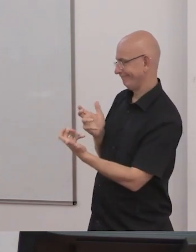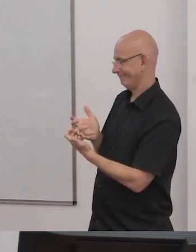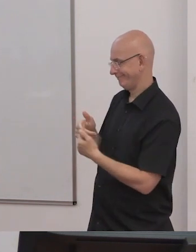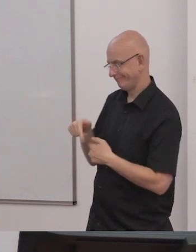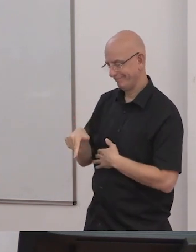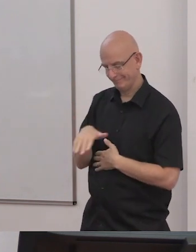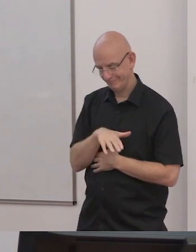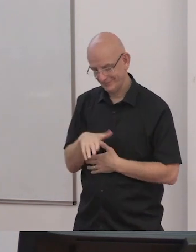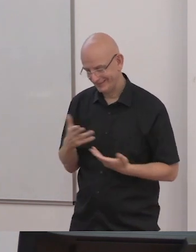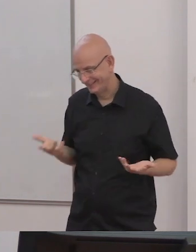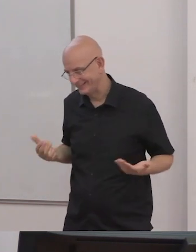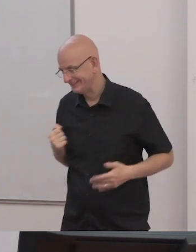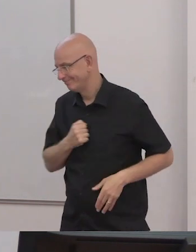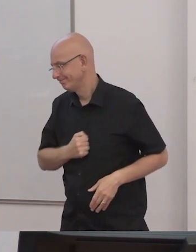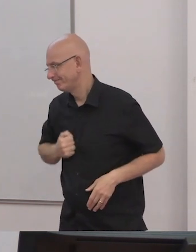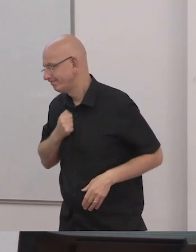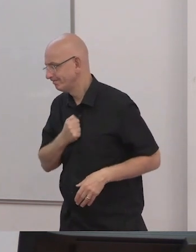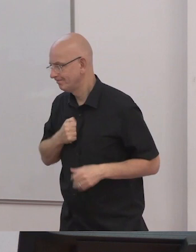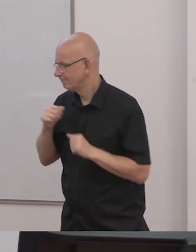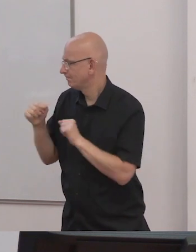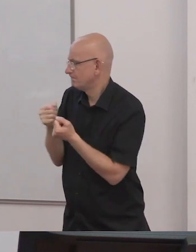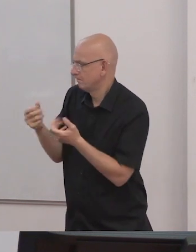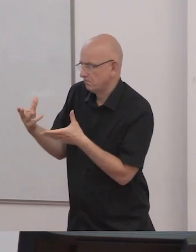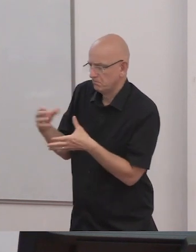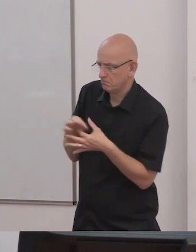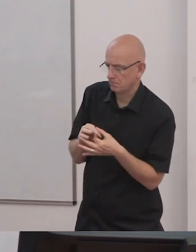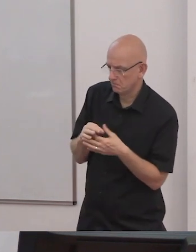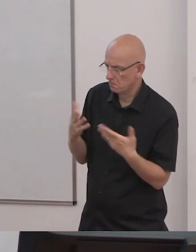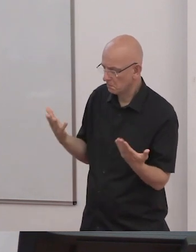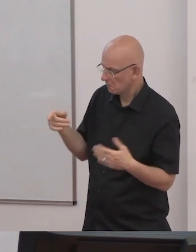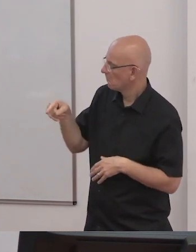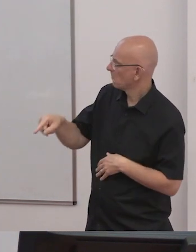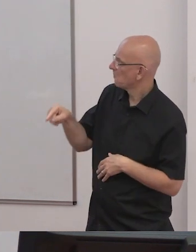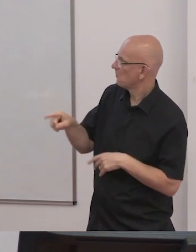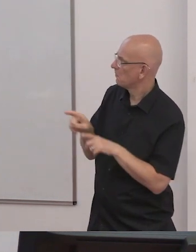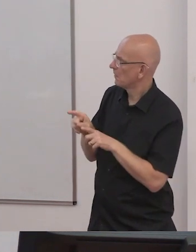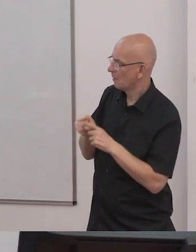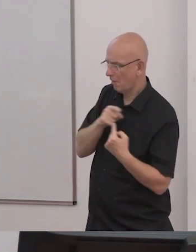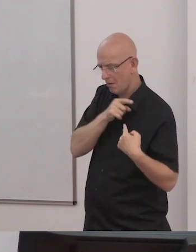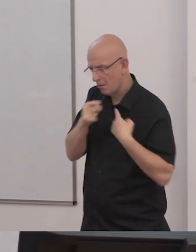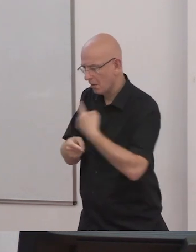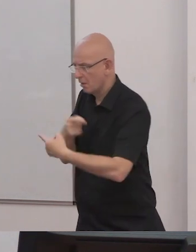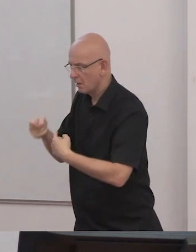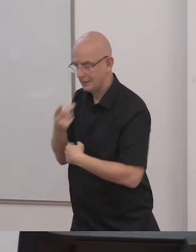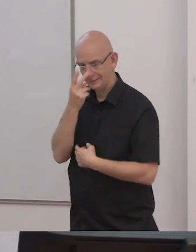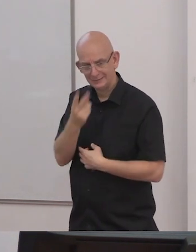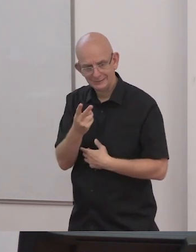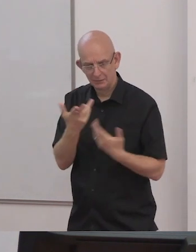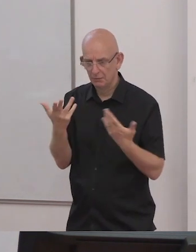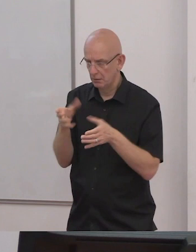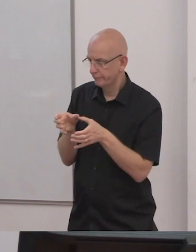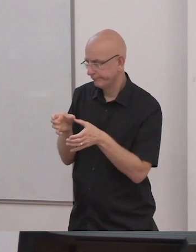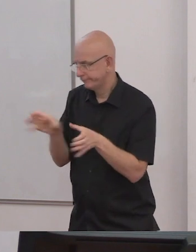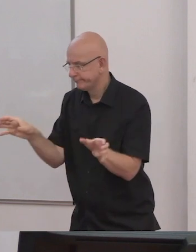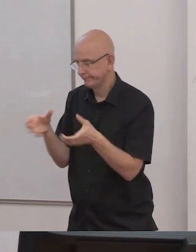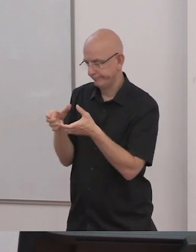there is a continuation and growth of segregated special schools designed to meet